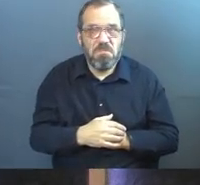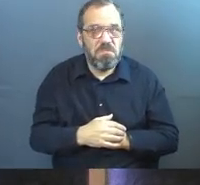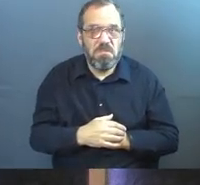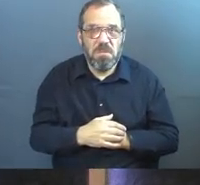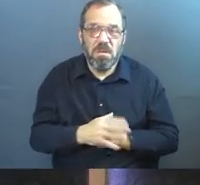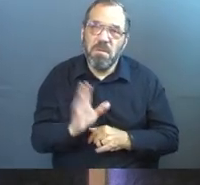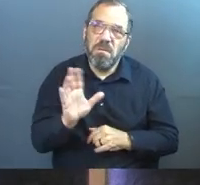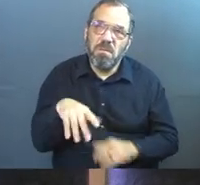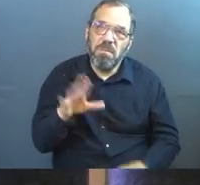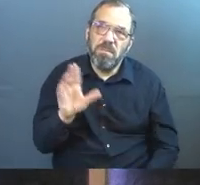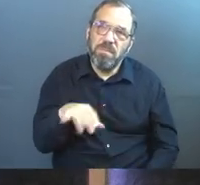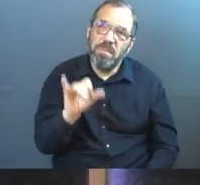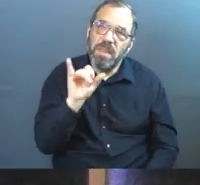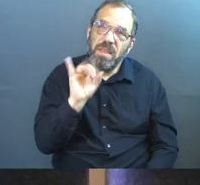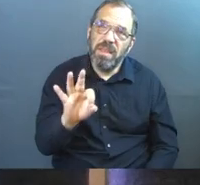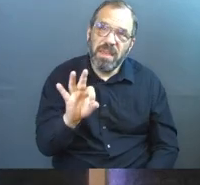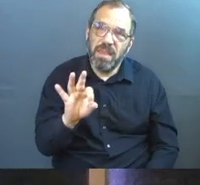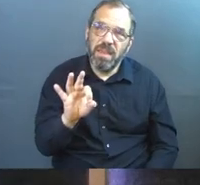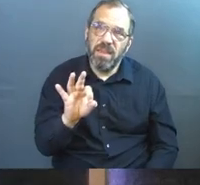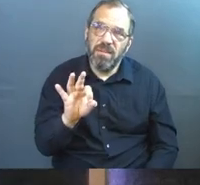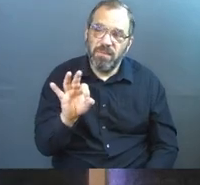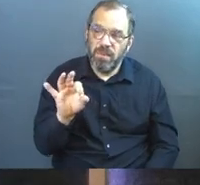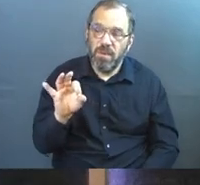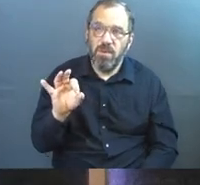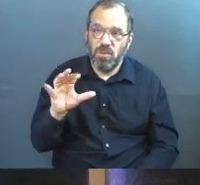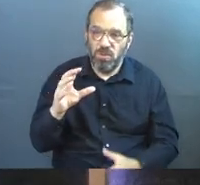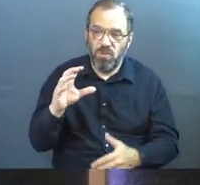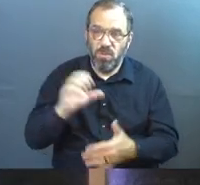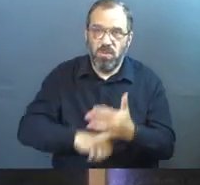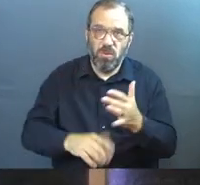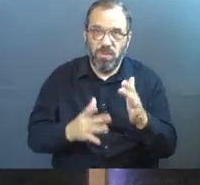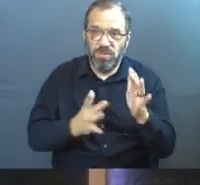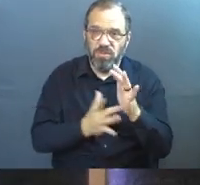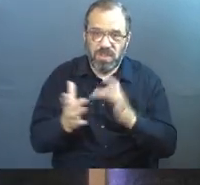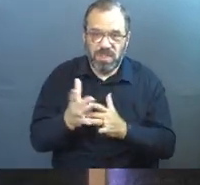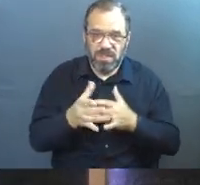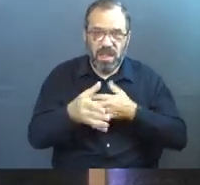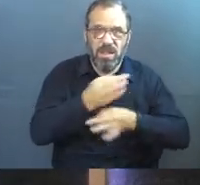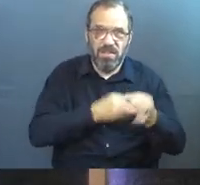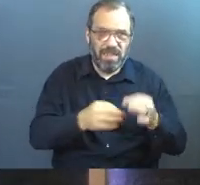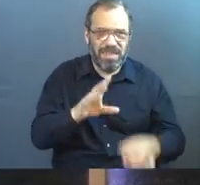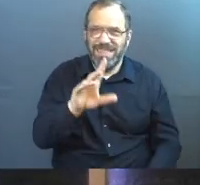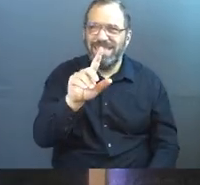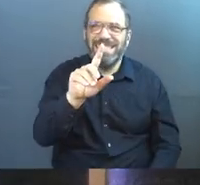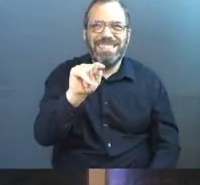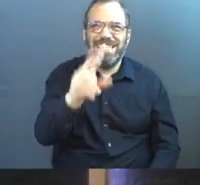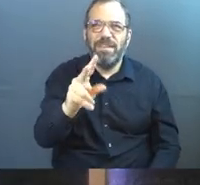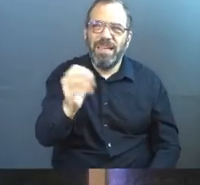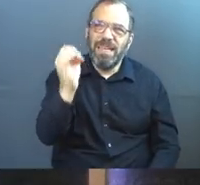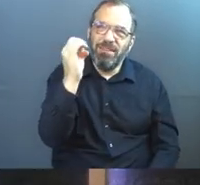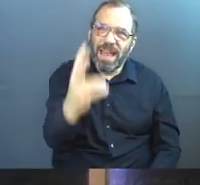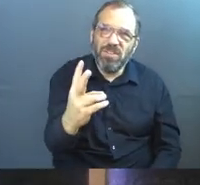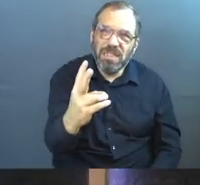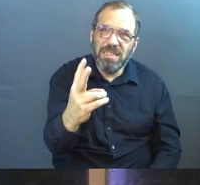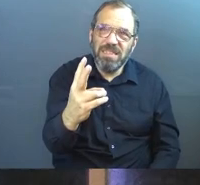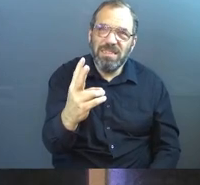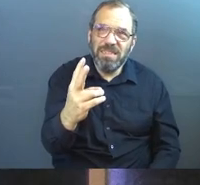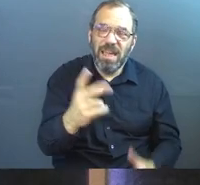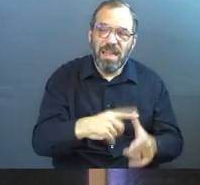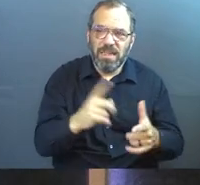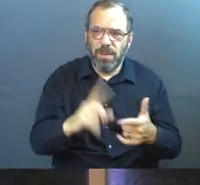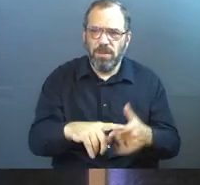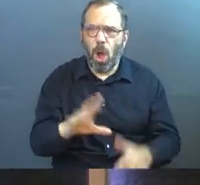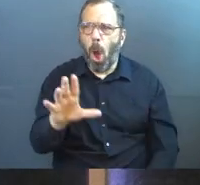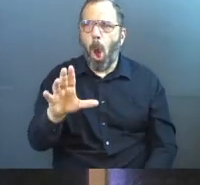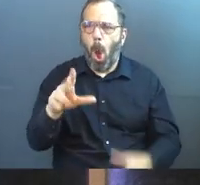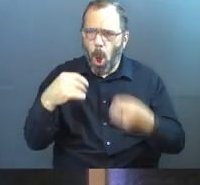Because guys, if you'd have taken Jesus out and put in some of these televangelists into his place, you know what they would